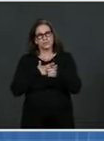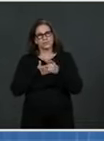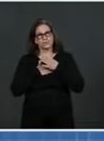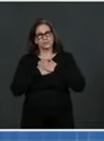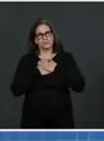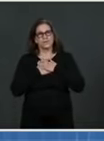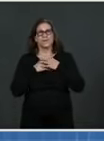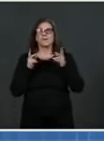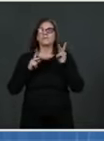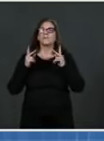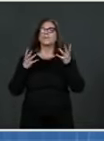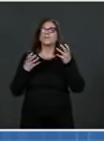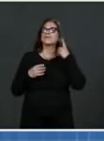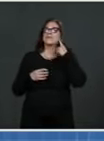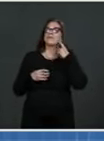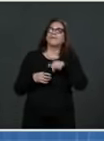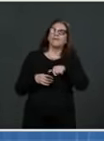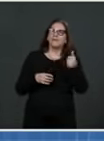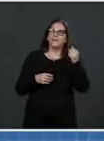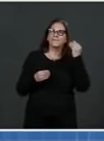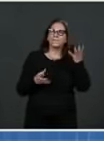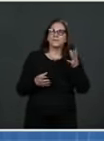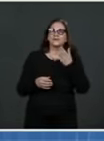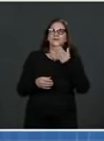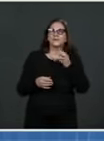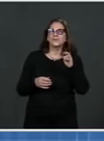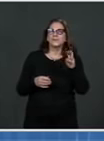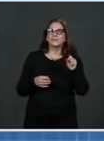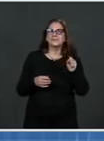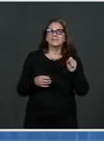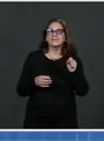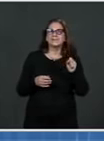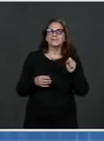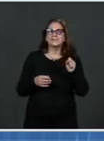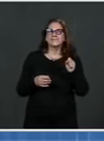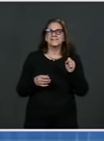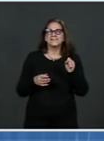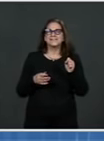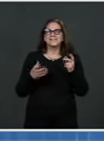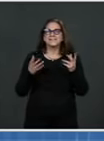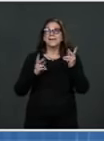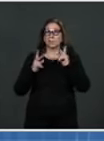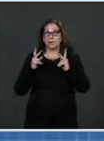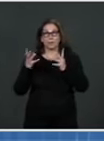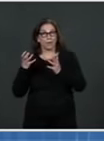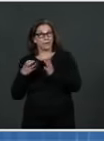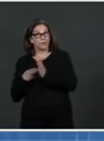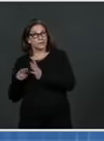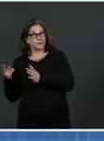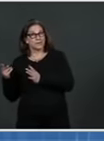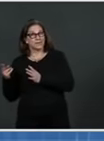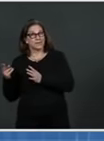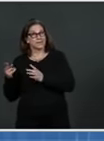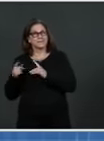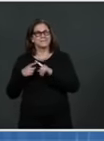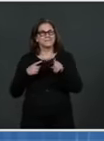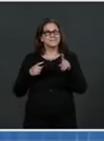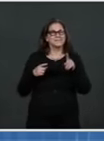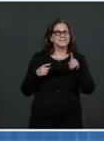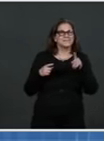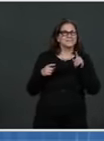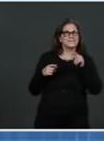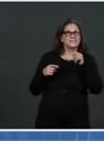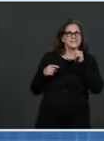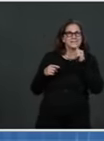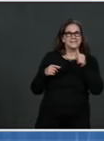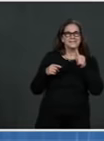just the straight story that they can assimilate and help them make decisions. We hope that they're hearing quite clearly a consistent message today, which